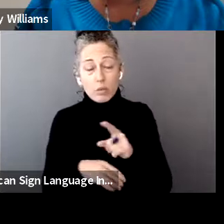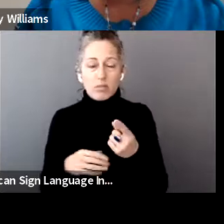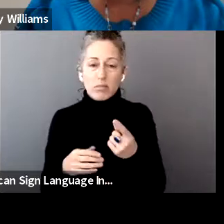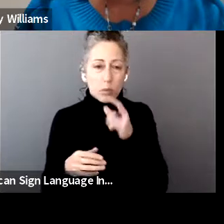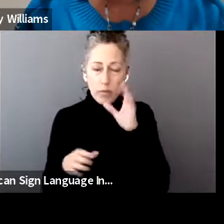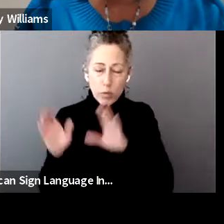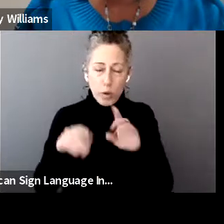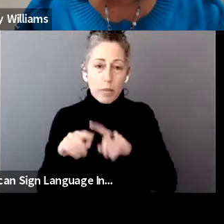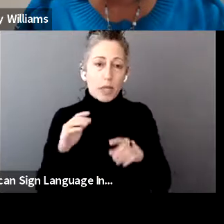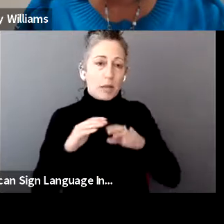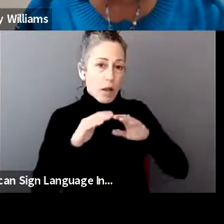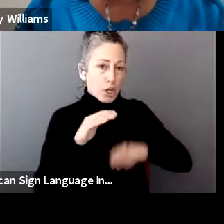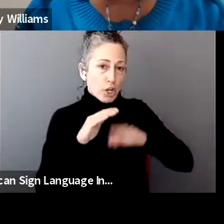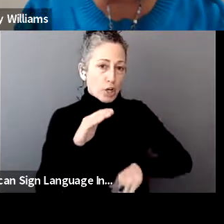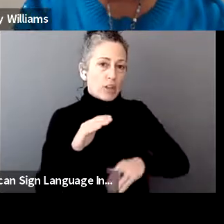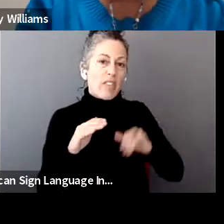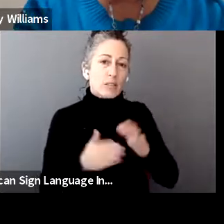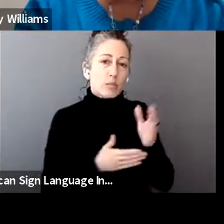that in the tax loss this year for you.